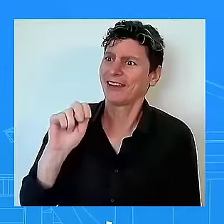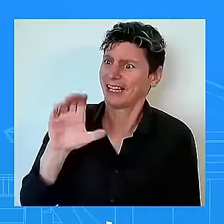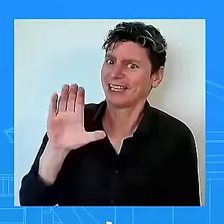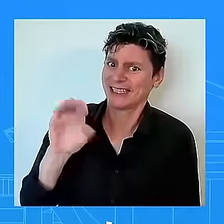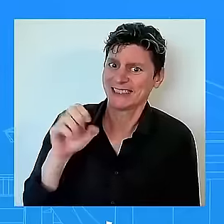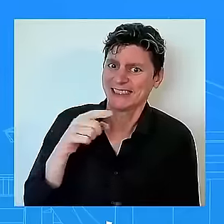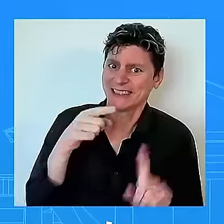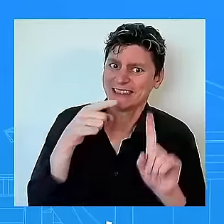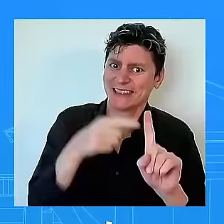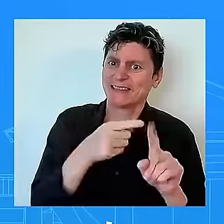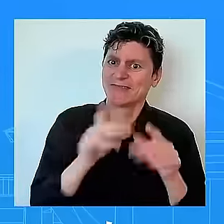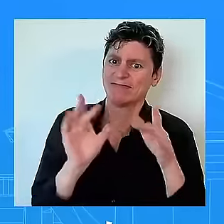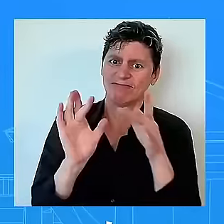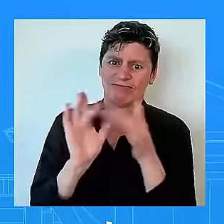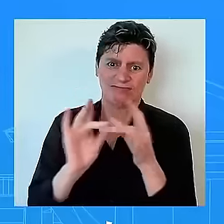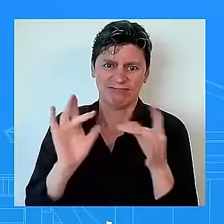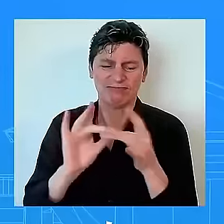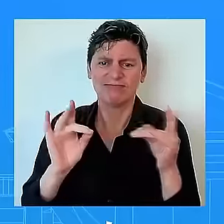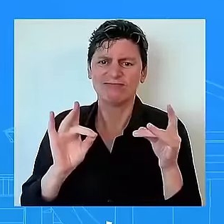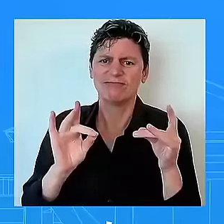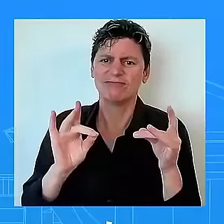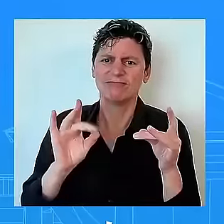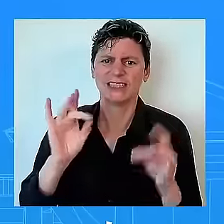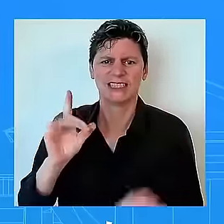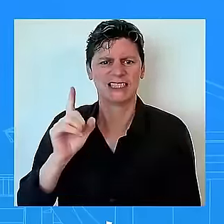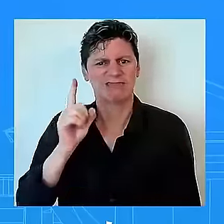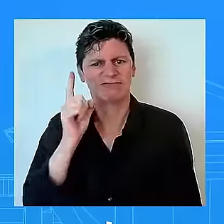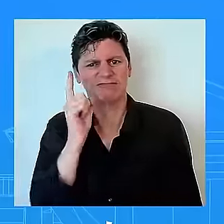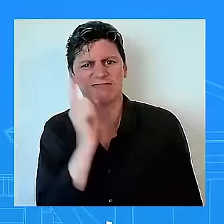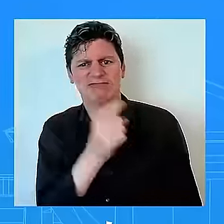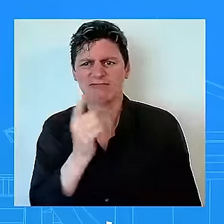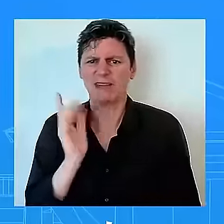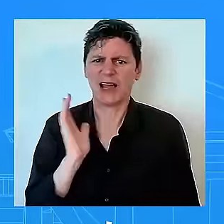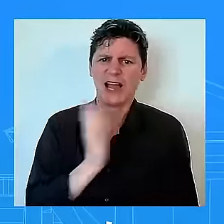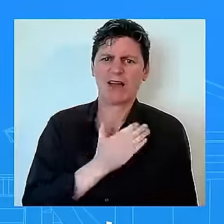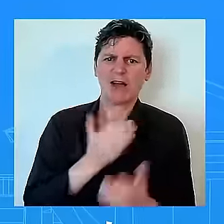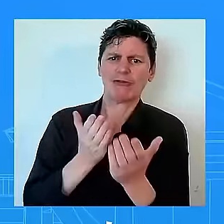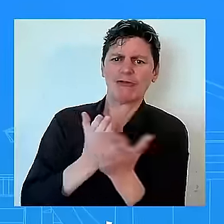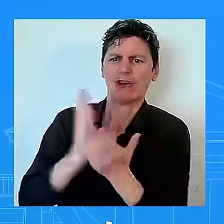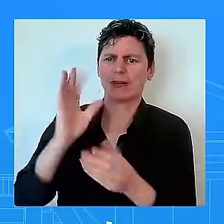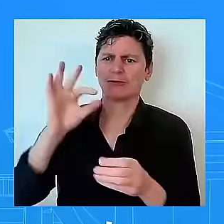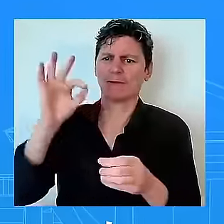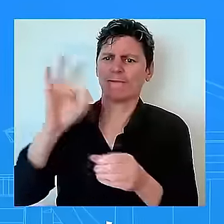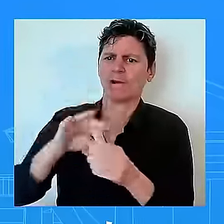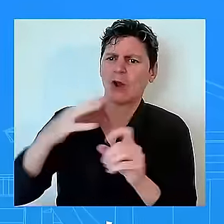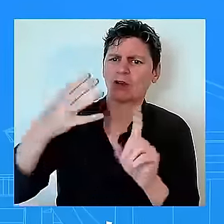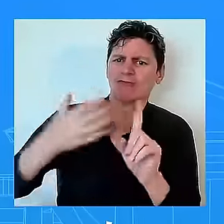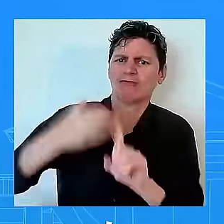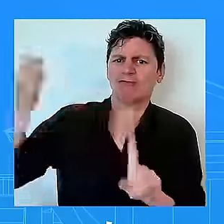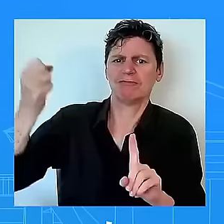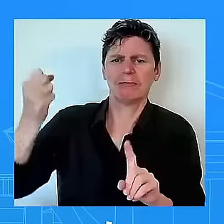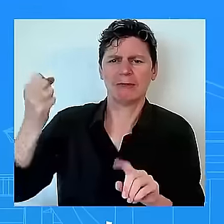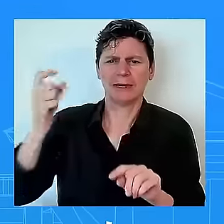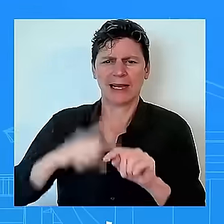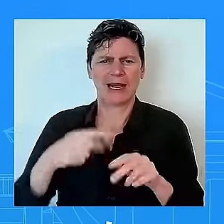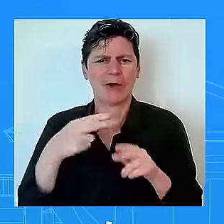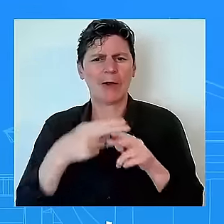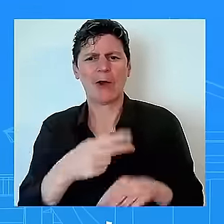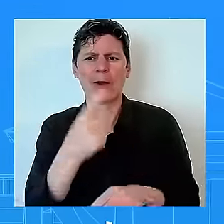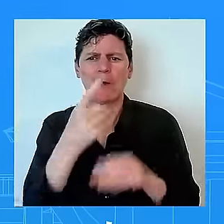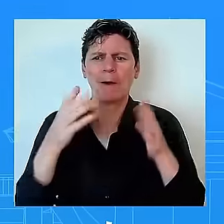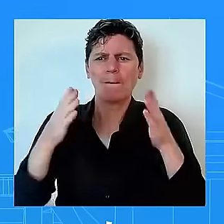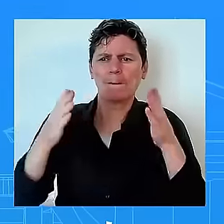he said we cannot tell the american people that one candidate is a fascist and if he's elected that it's going to be the end of american